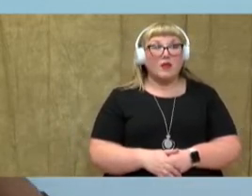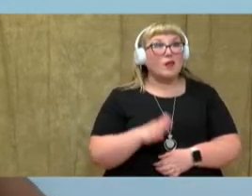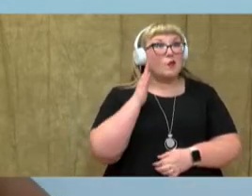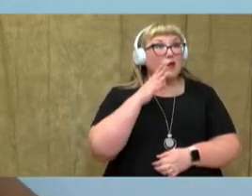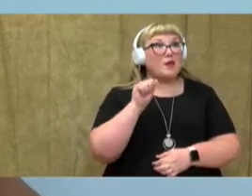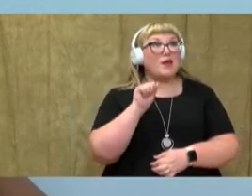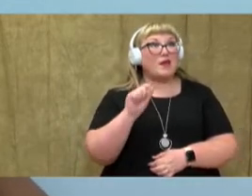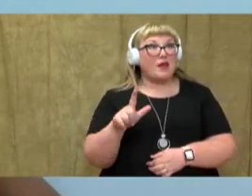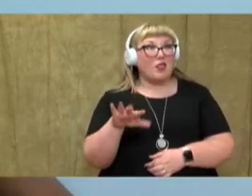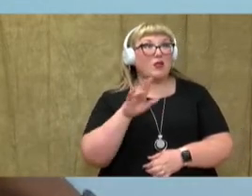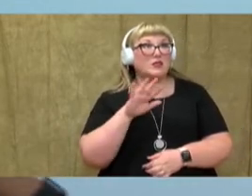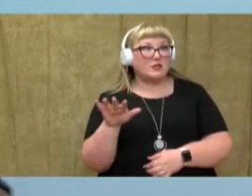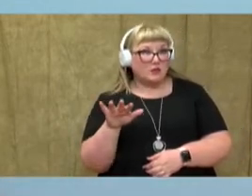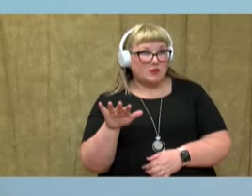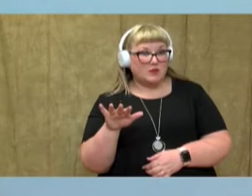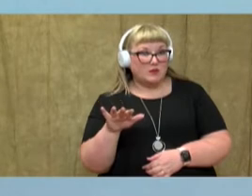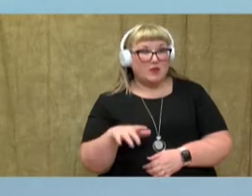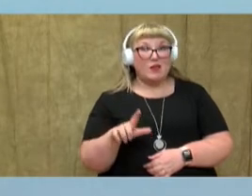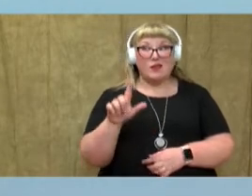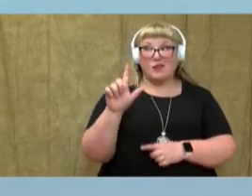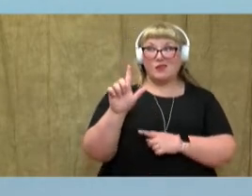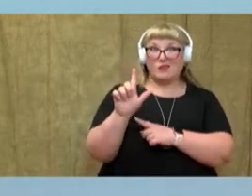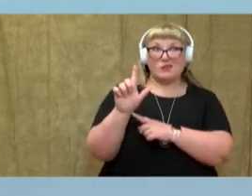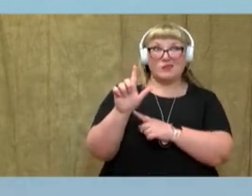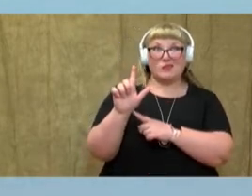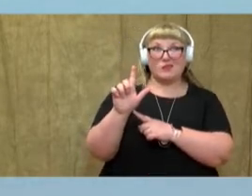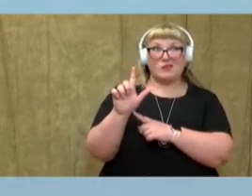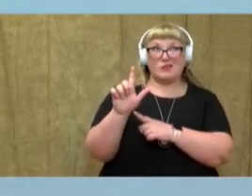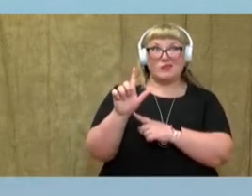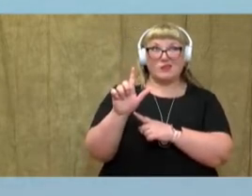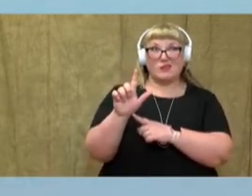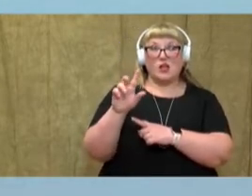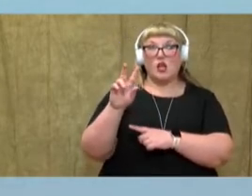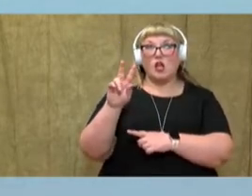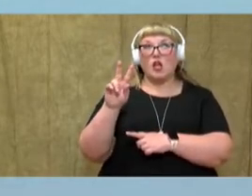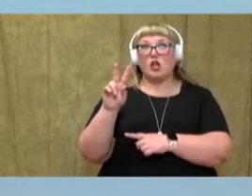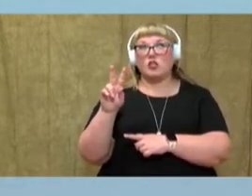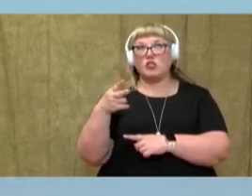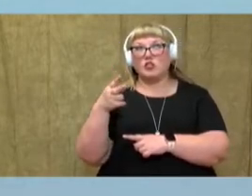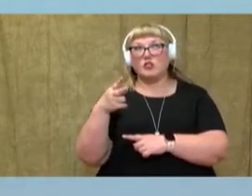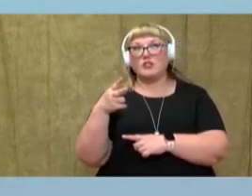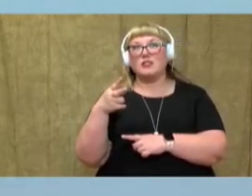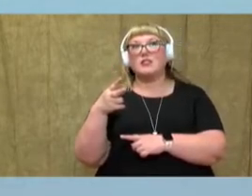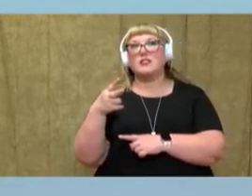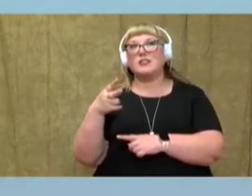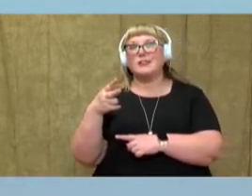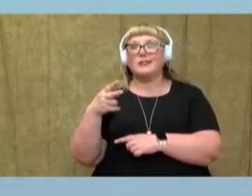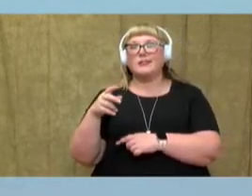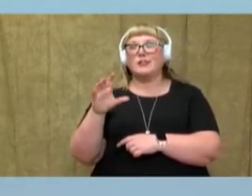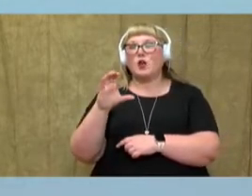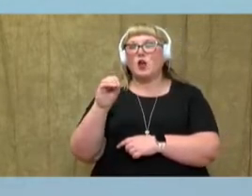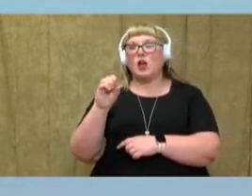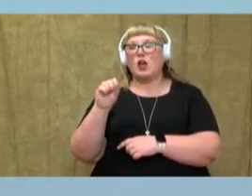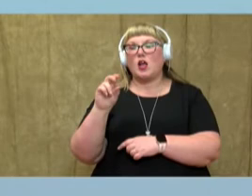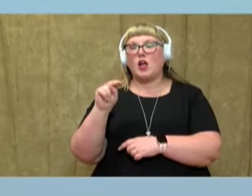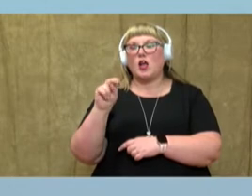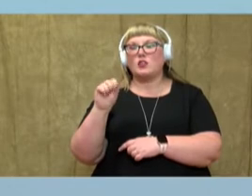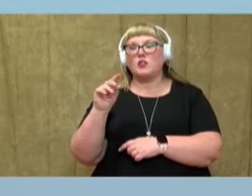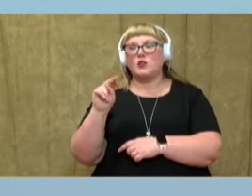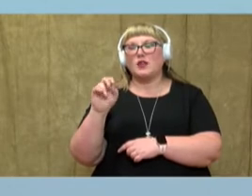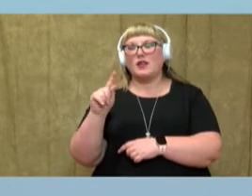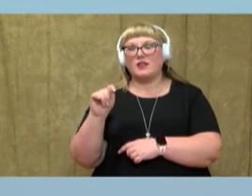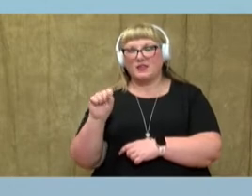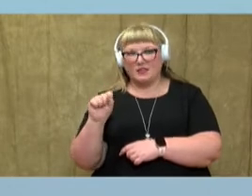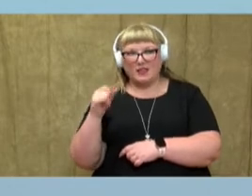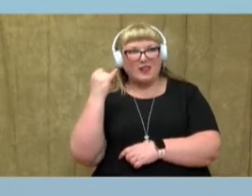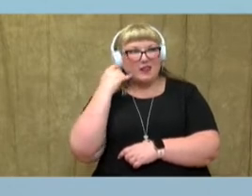Now, you remember that l is one of those double consonants. So, if I hear it at the end of a short word, then I'm going to